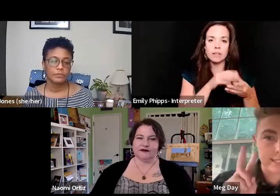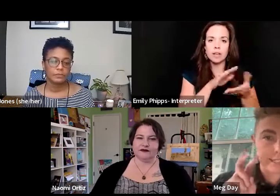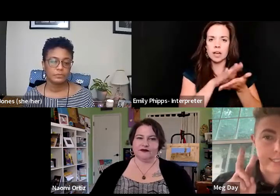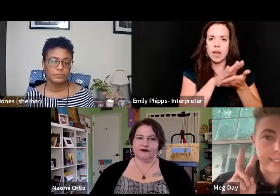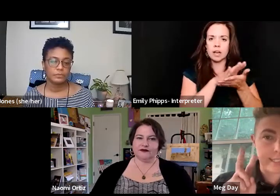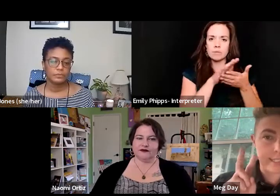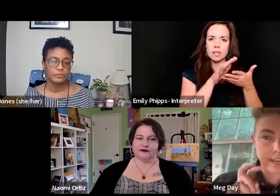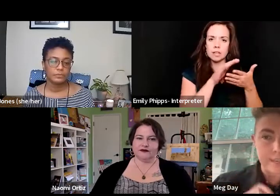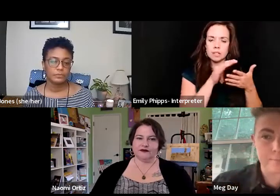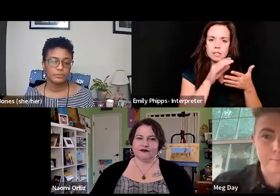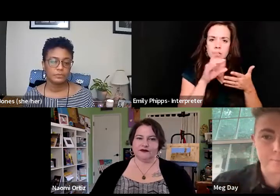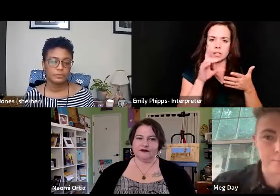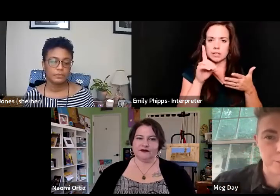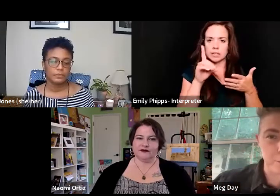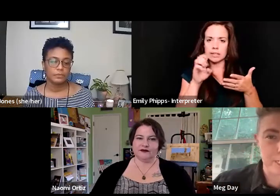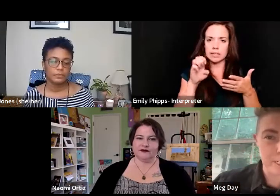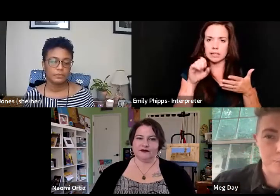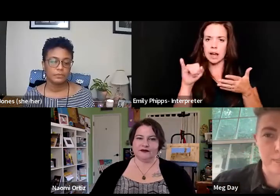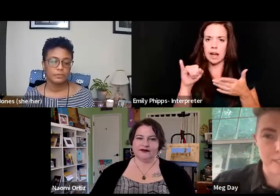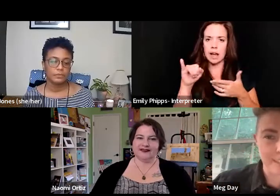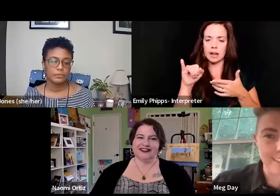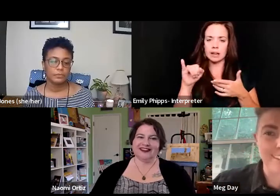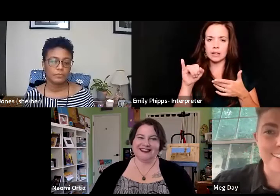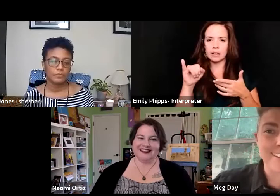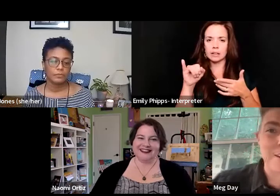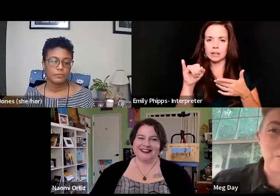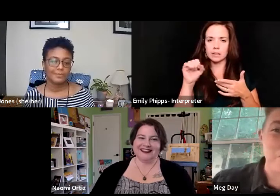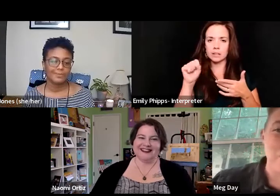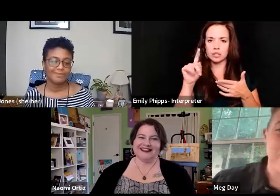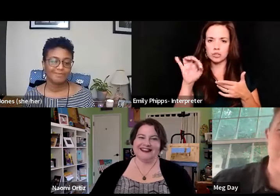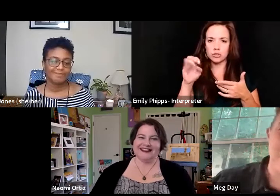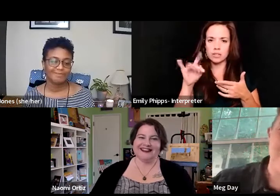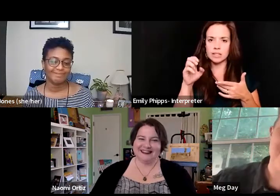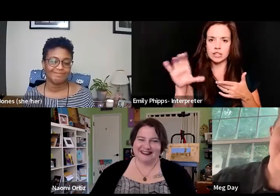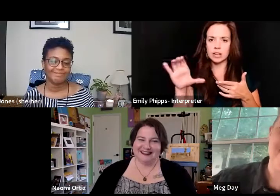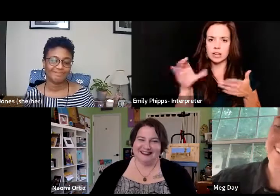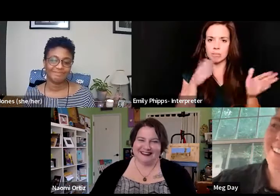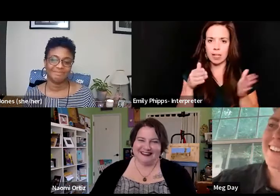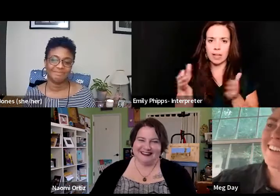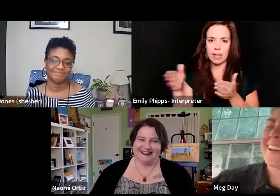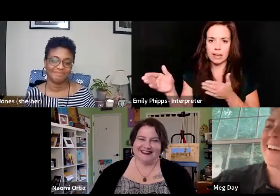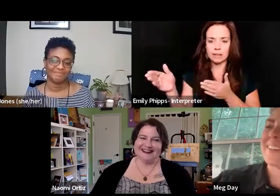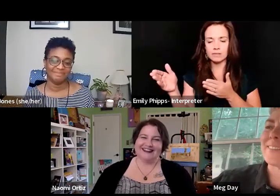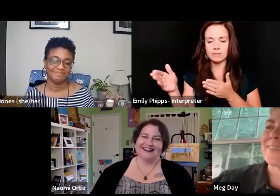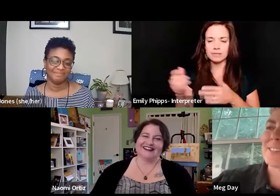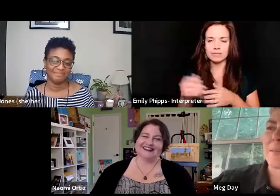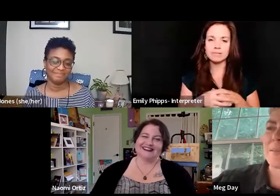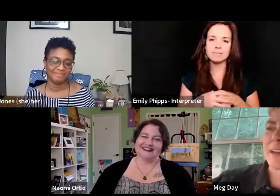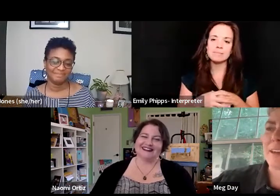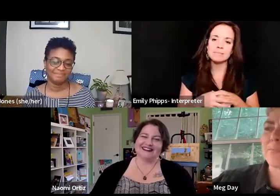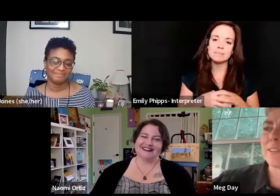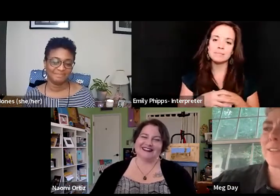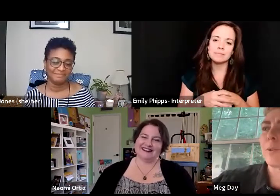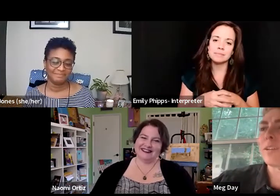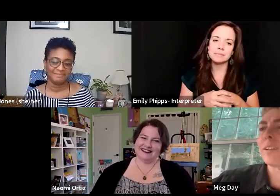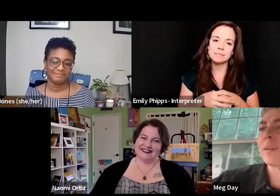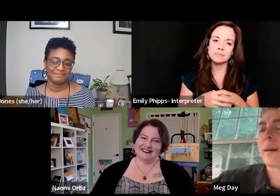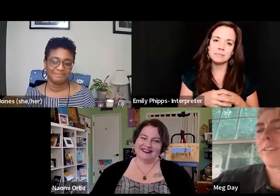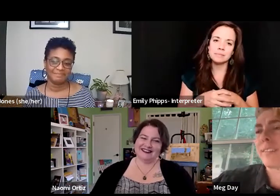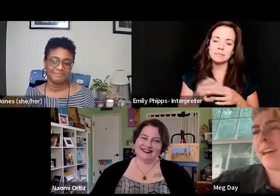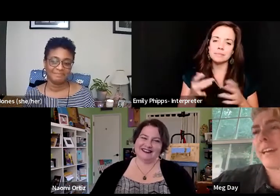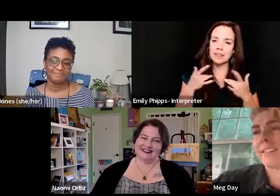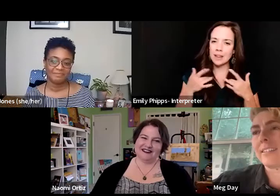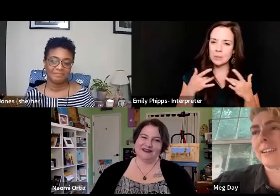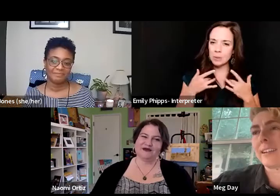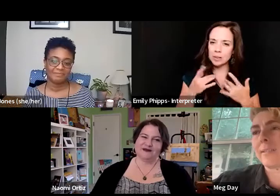like DEI strategic plan or whatever. Um, so I'm, I'm really worried